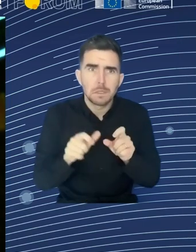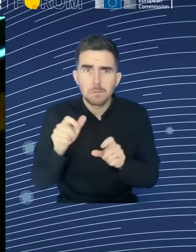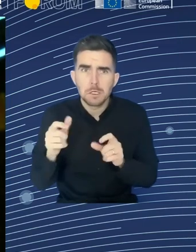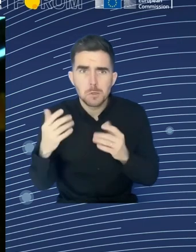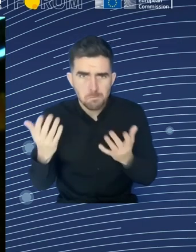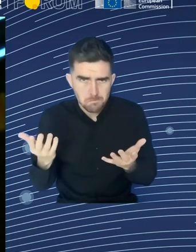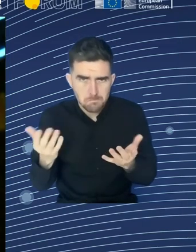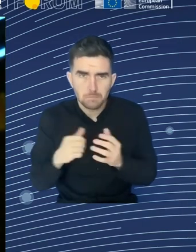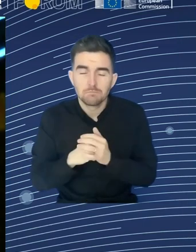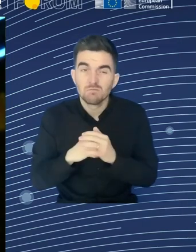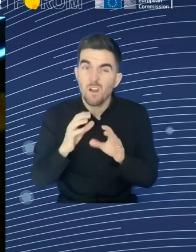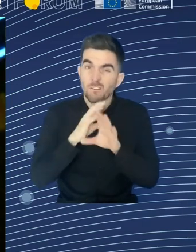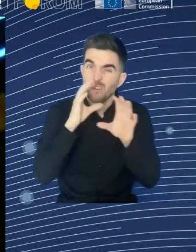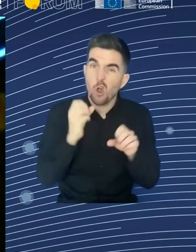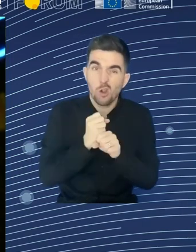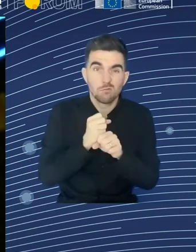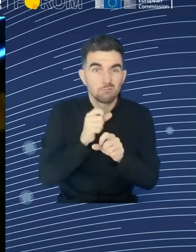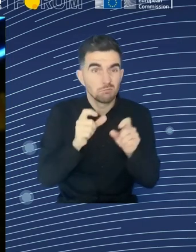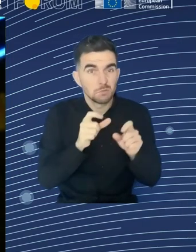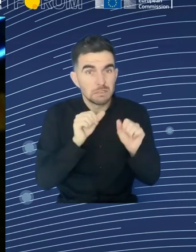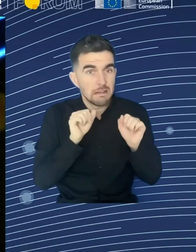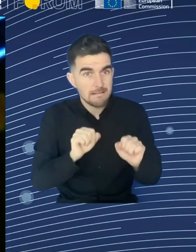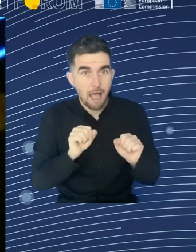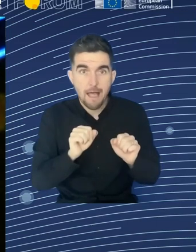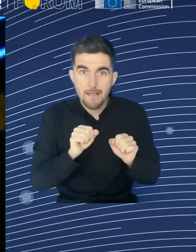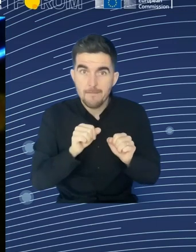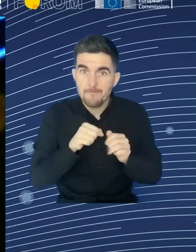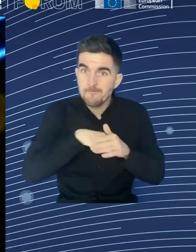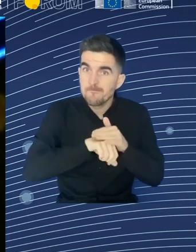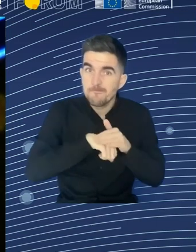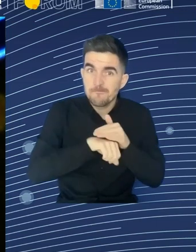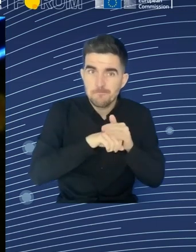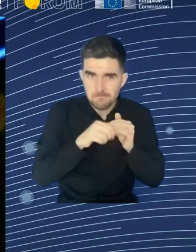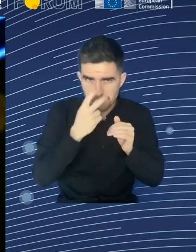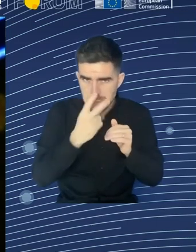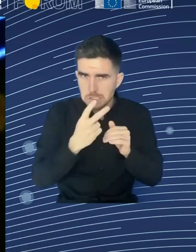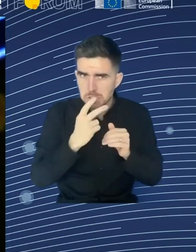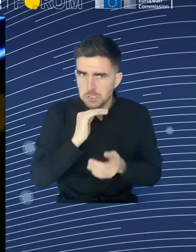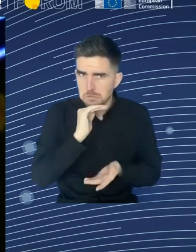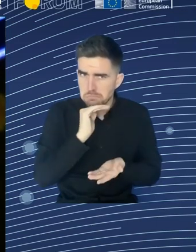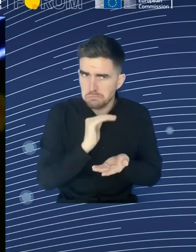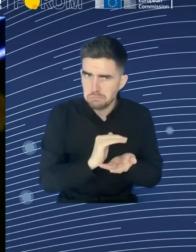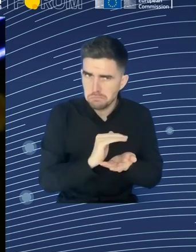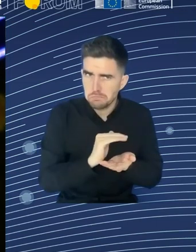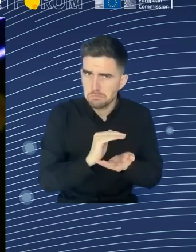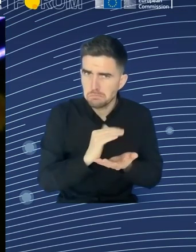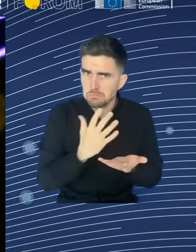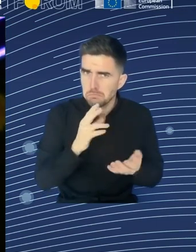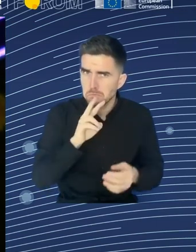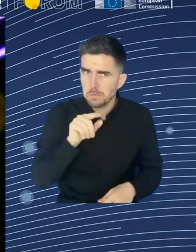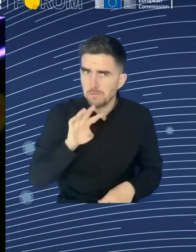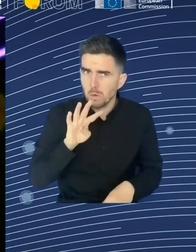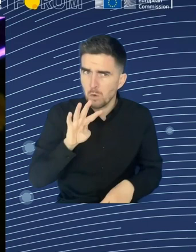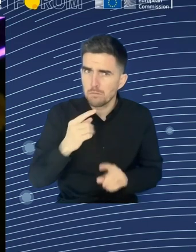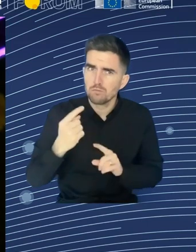number of people age 75 plus is expected to rise. That's a great thing if you are approaching 75 to feel that you've got a